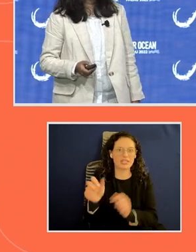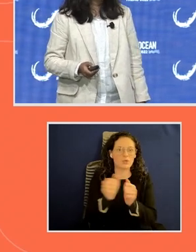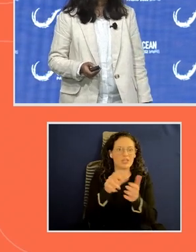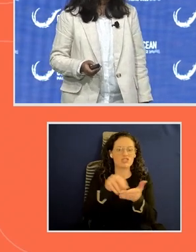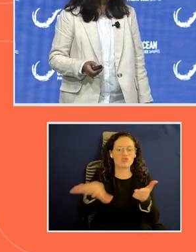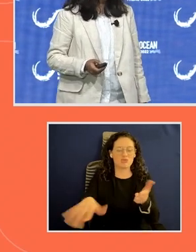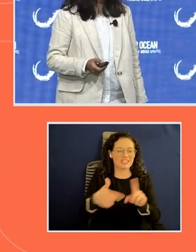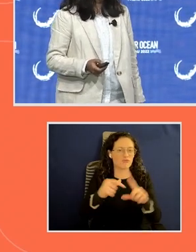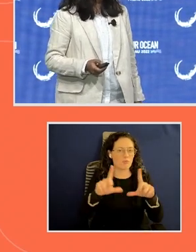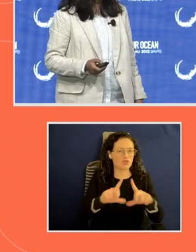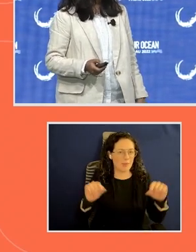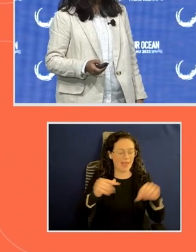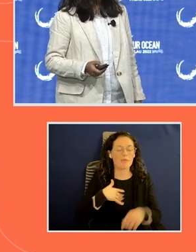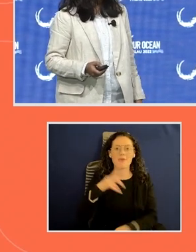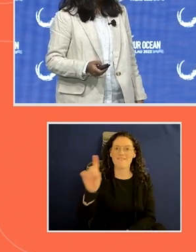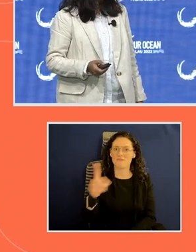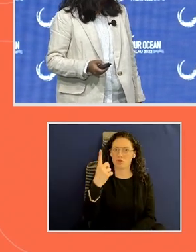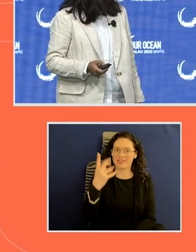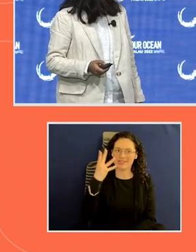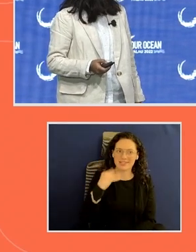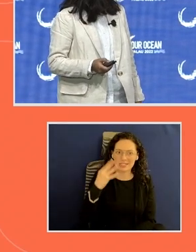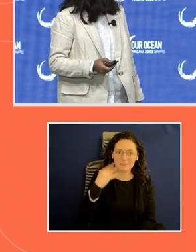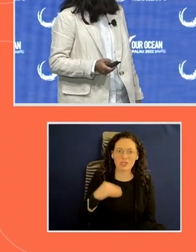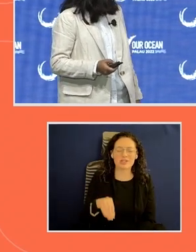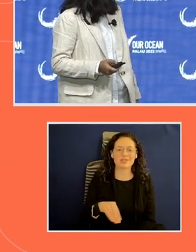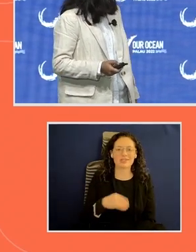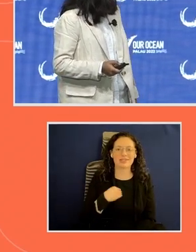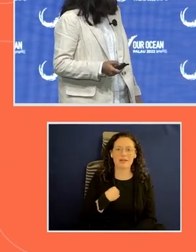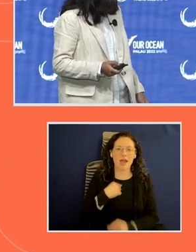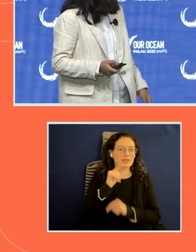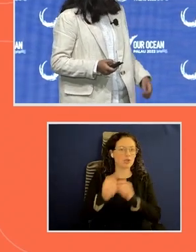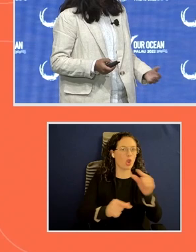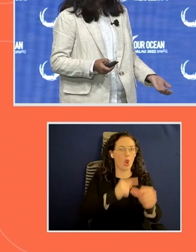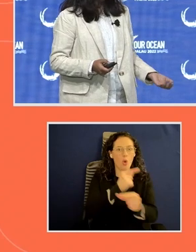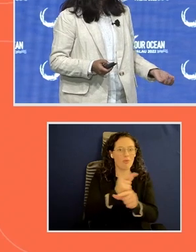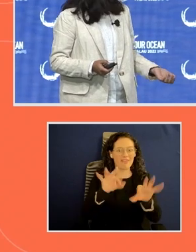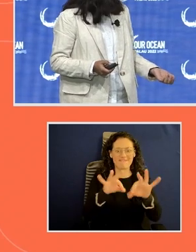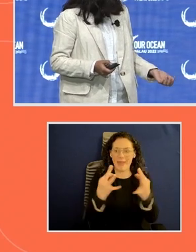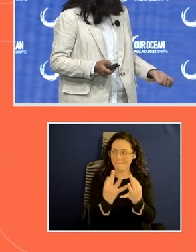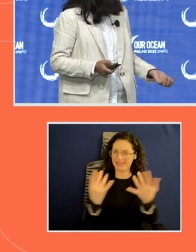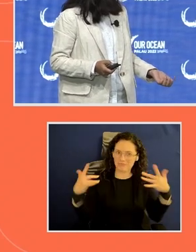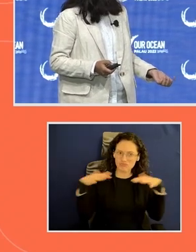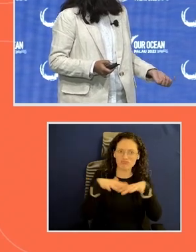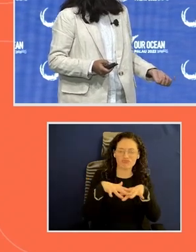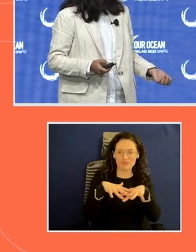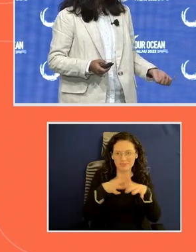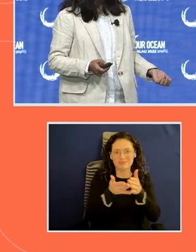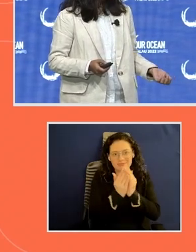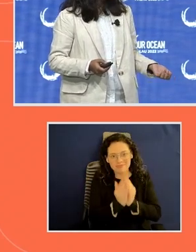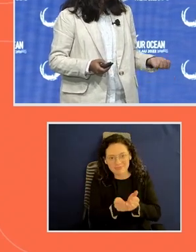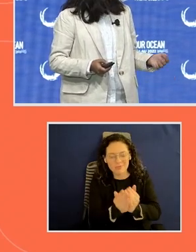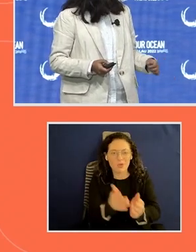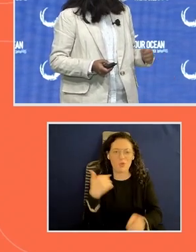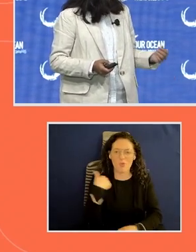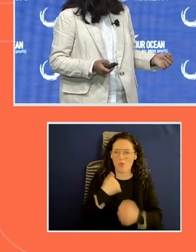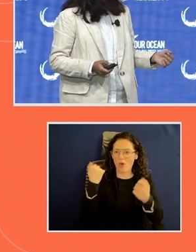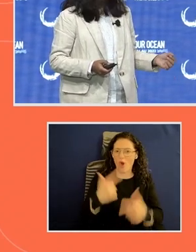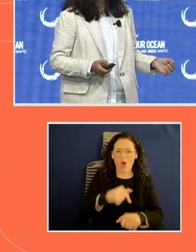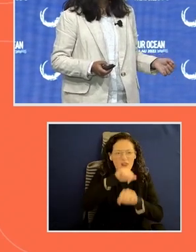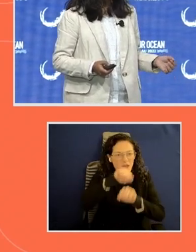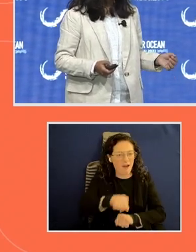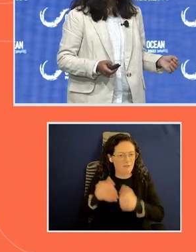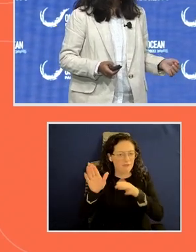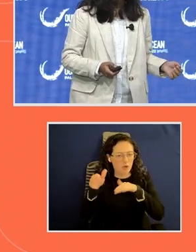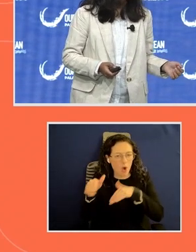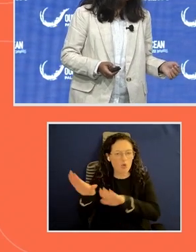experience meeting global family lovers, global ocean lovers, and it was also